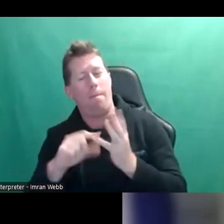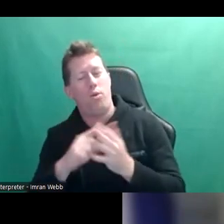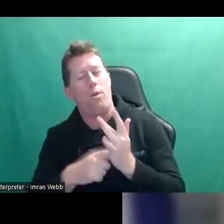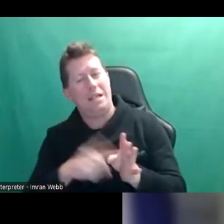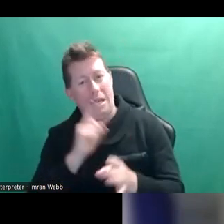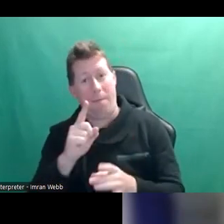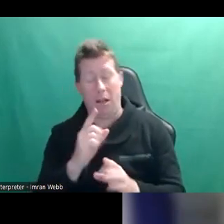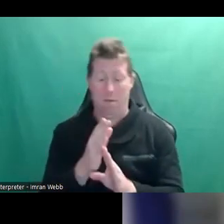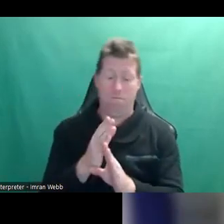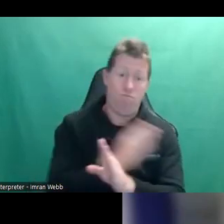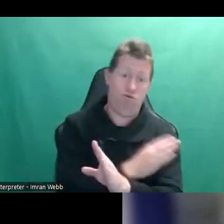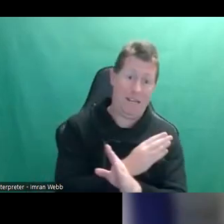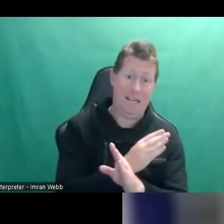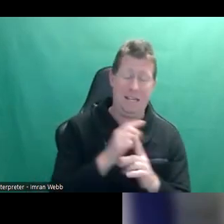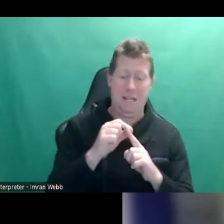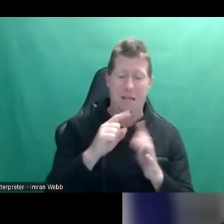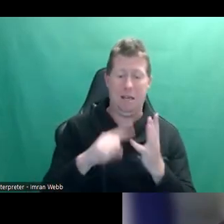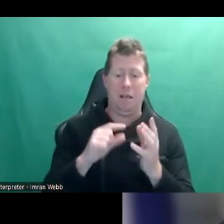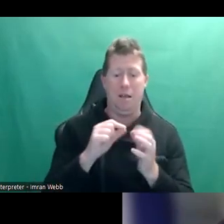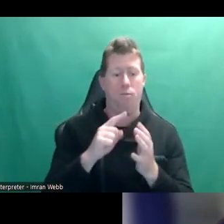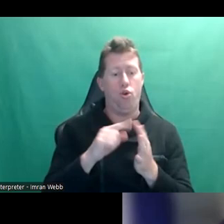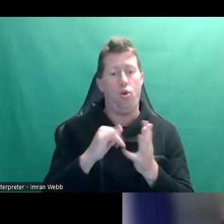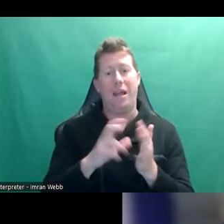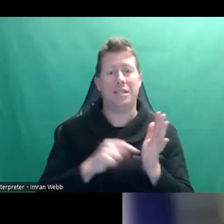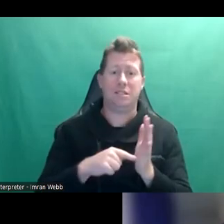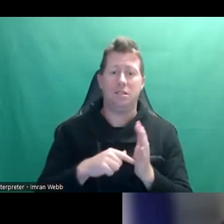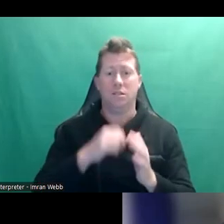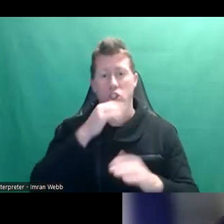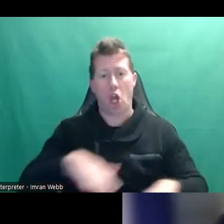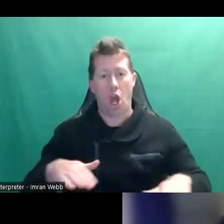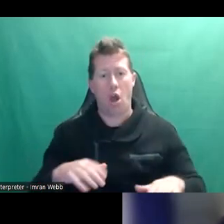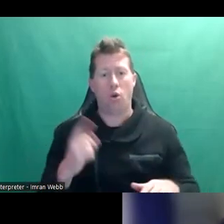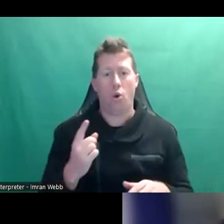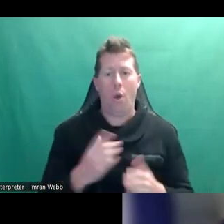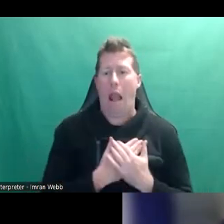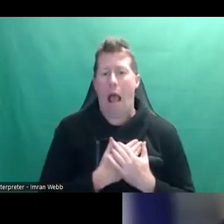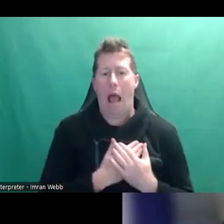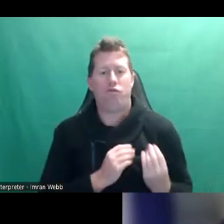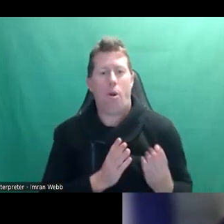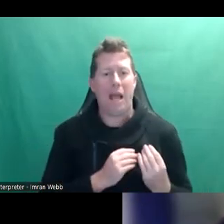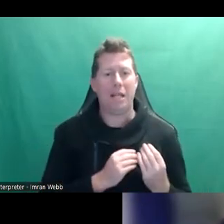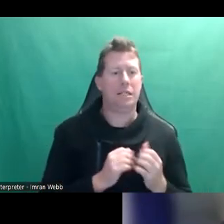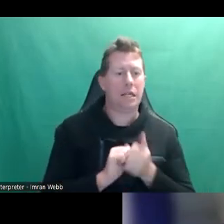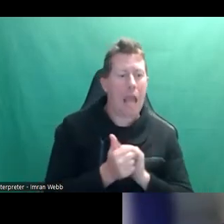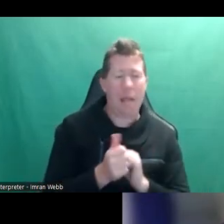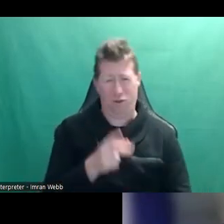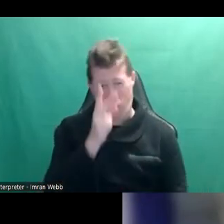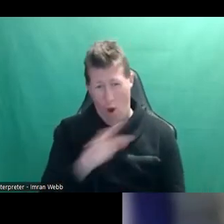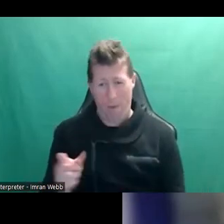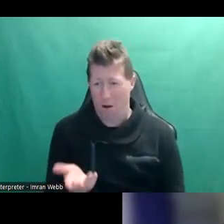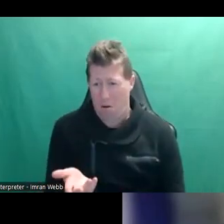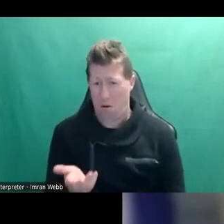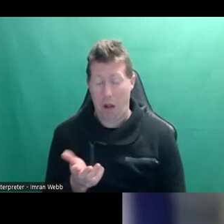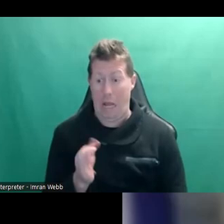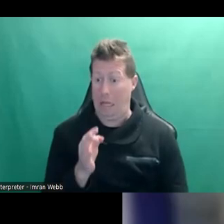have a pre-pubertal child who's just very into, you know, playing romantic kinds of games. That's pretty common that